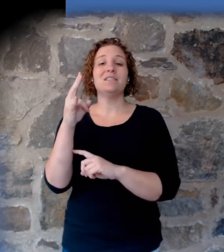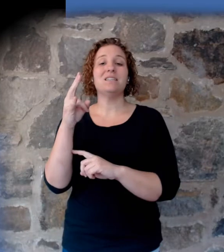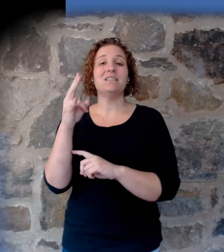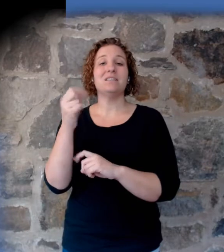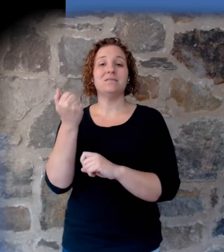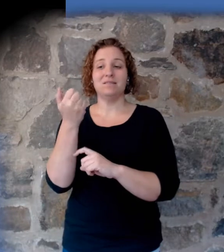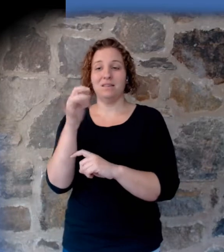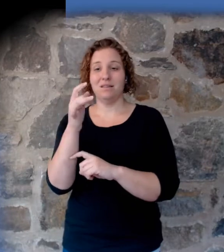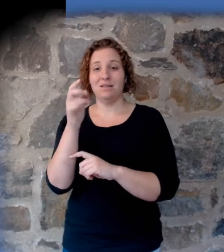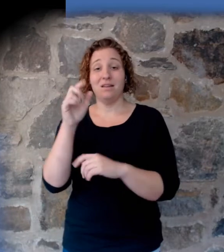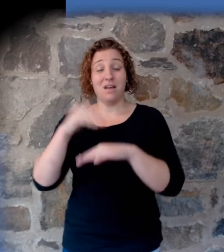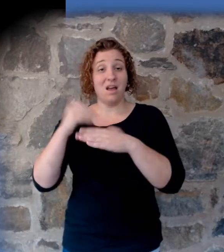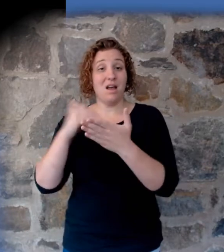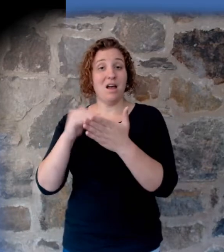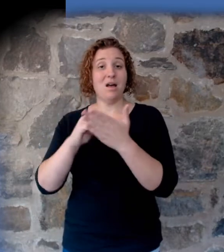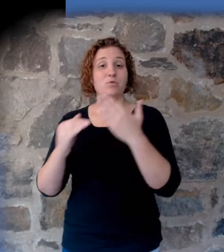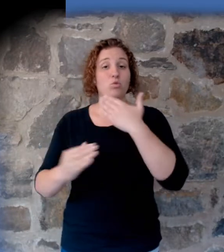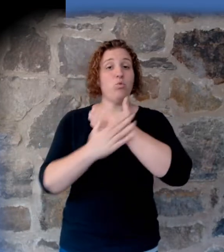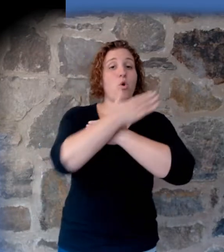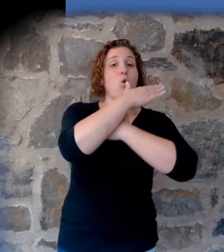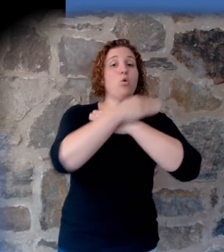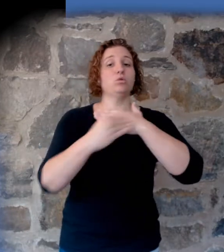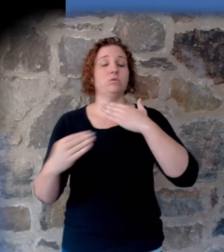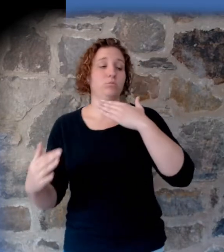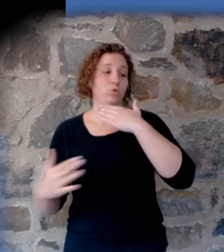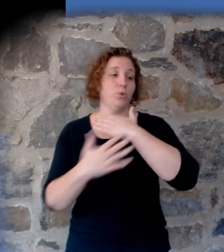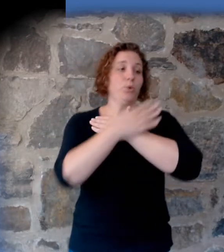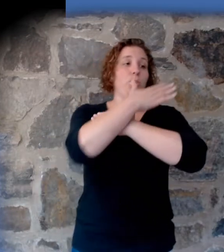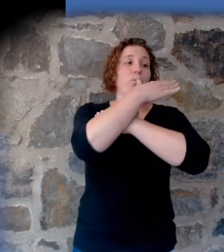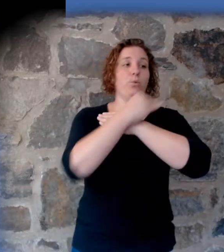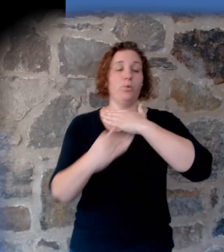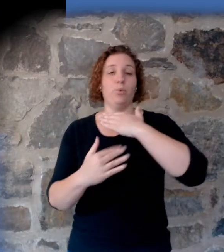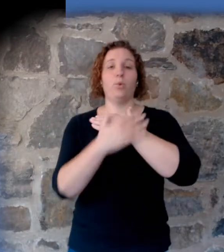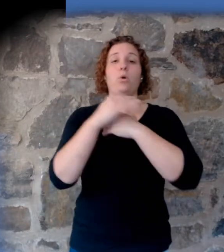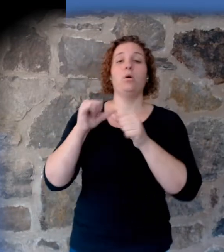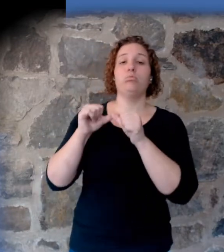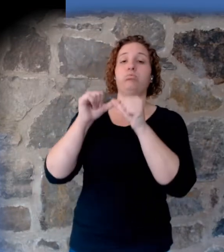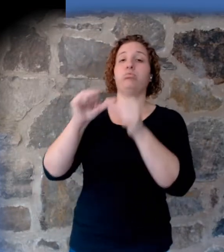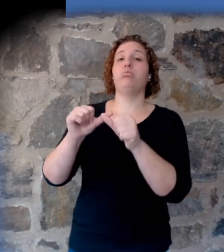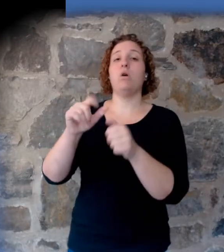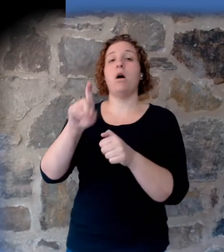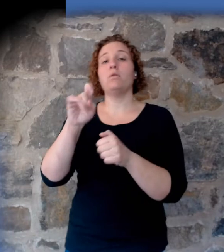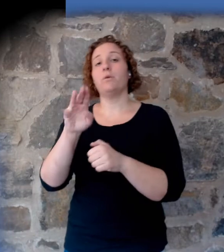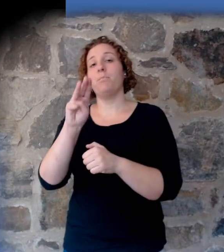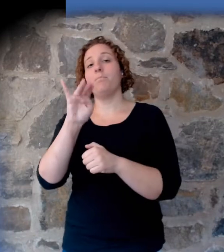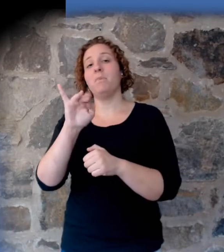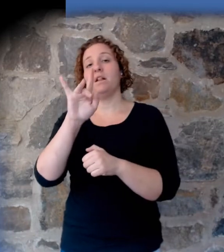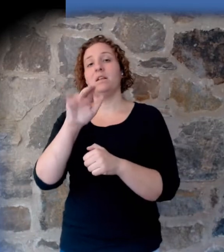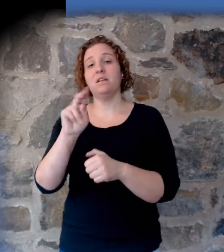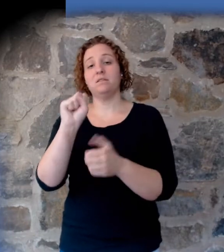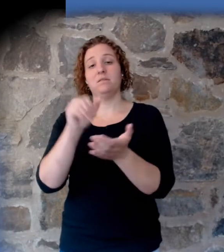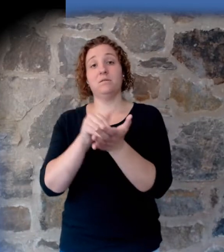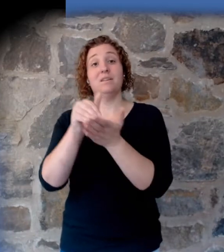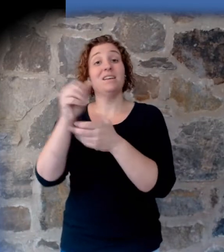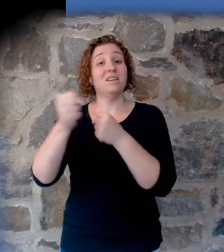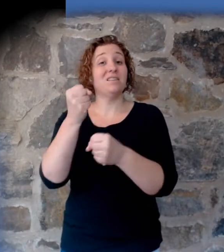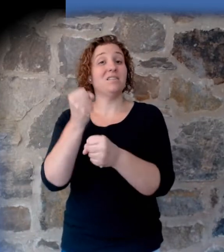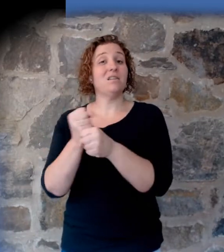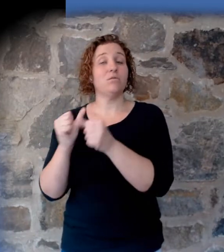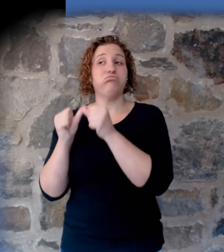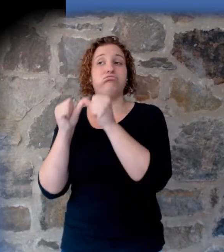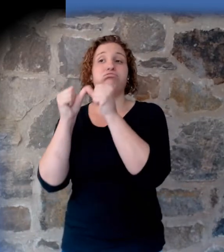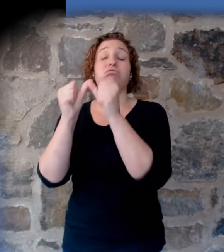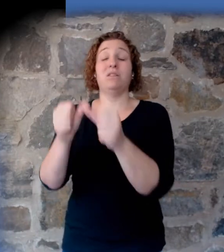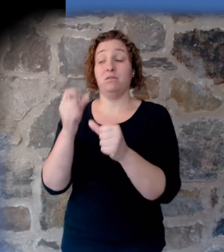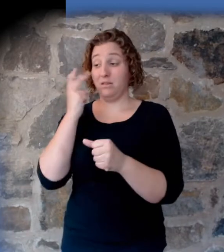American continent. And it was extended over hundreds of millions of years. And what is the evidence that you see here that would say that